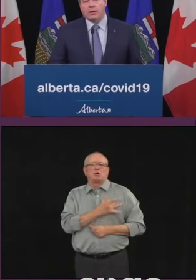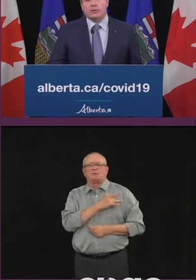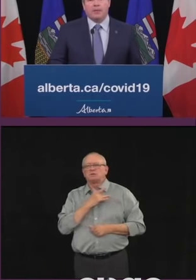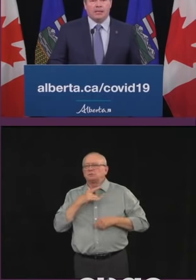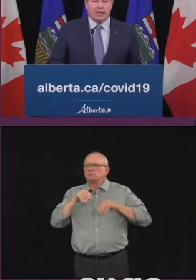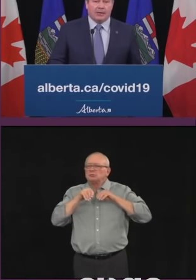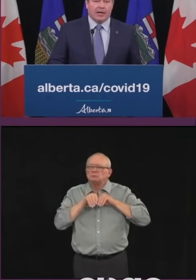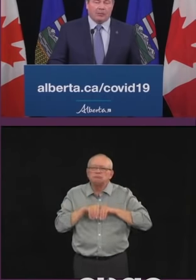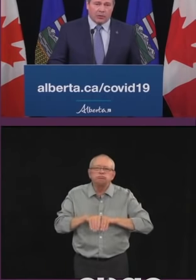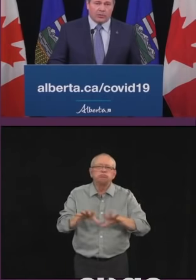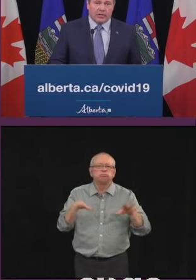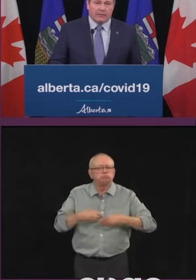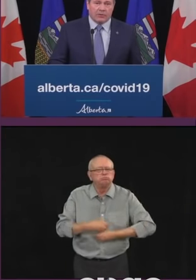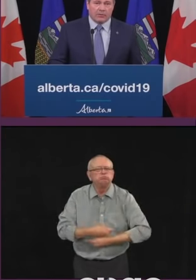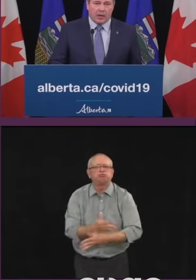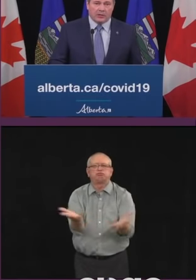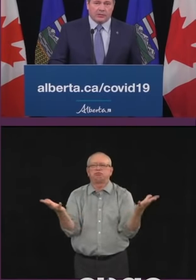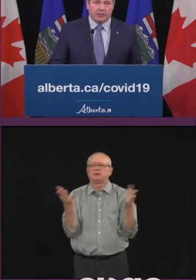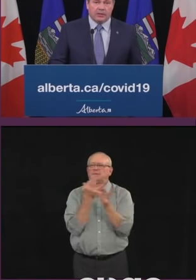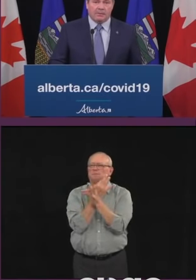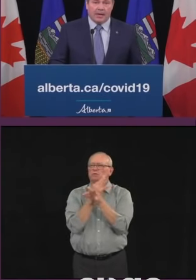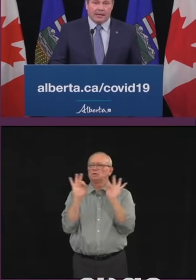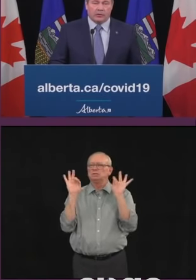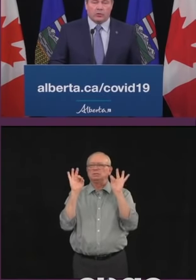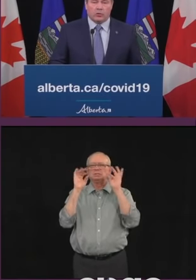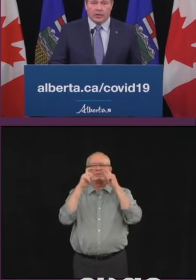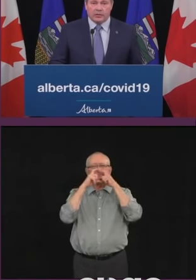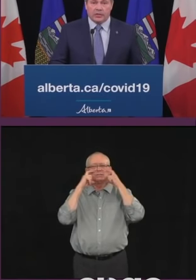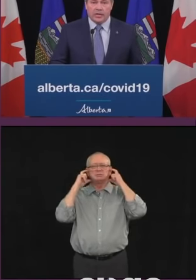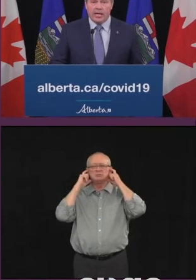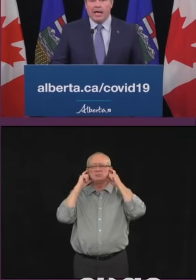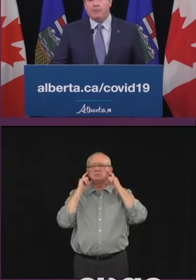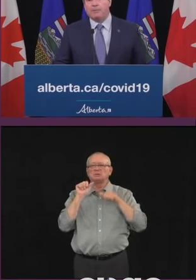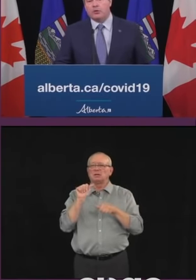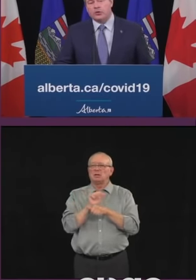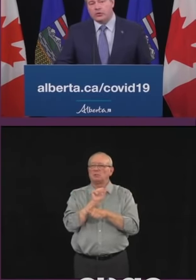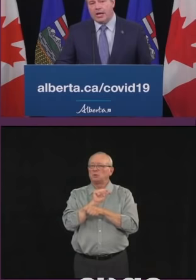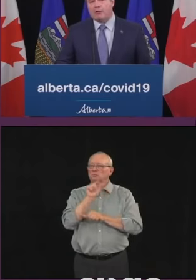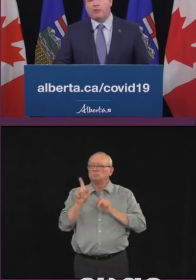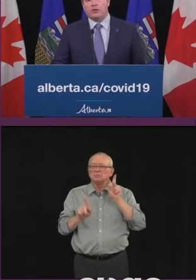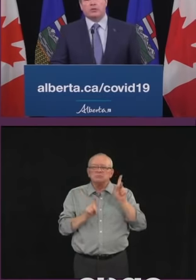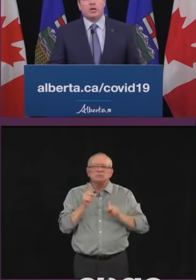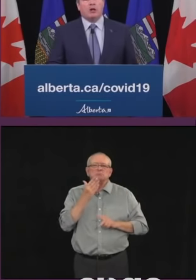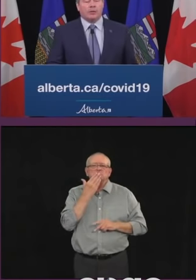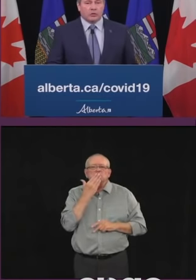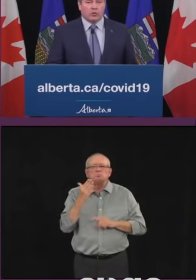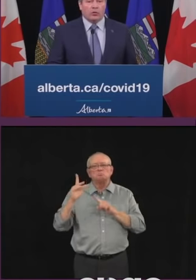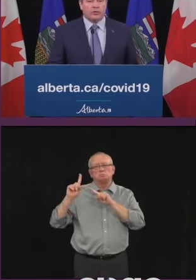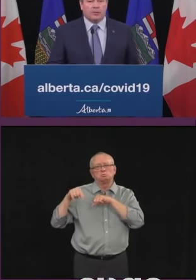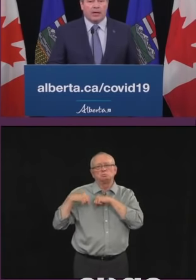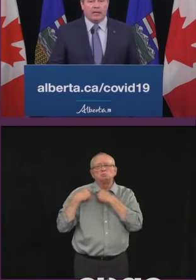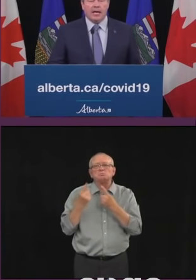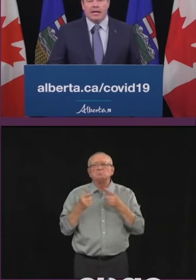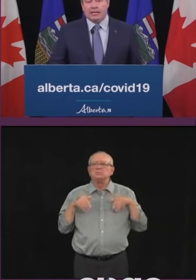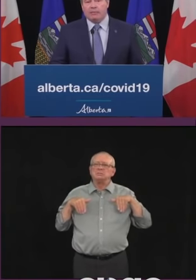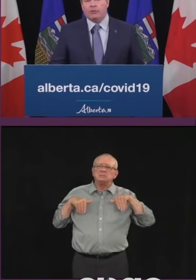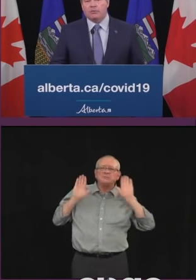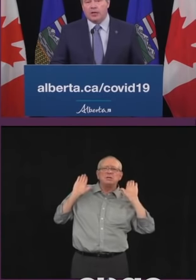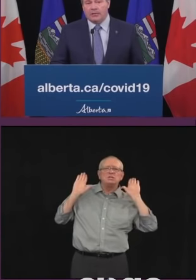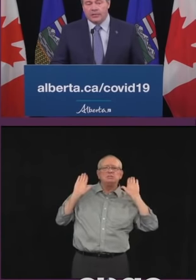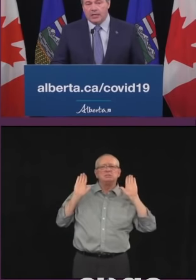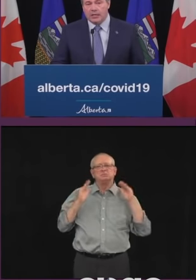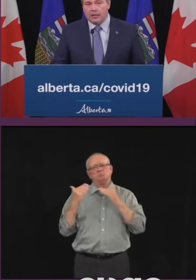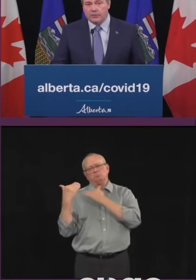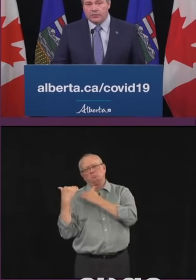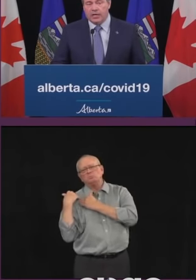Throughout the pandemic, Albertans have responsibly managed risk and made personal sacrifices to help control the spread and keep